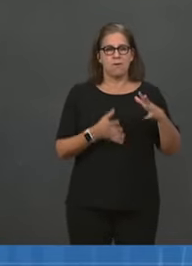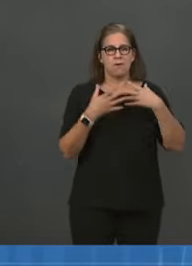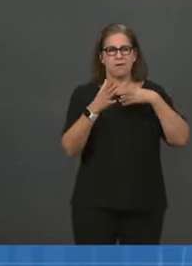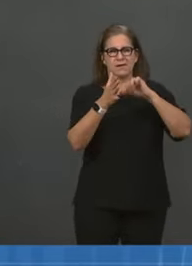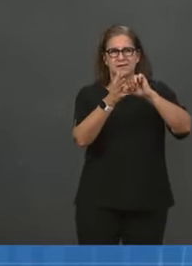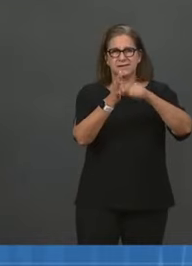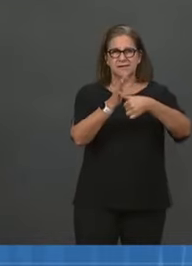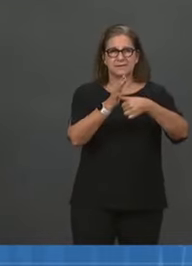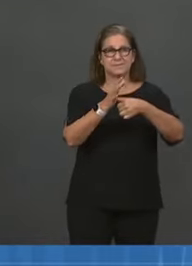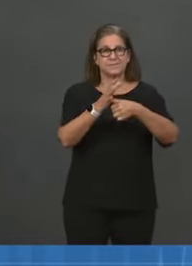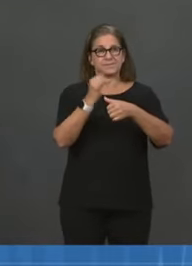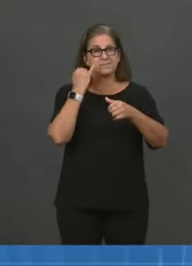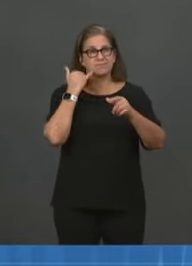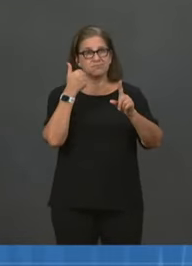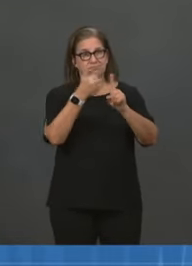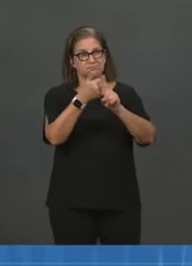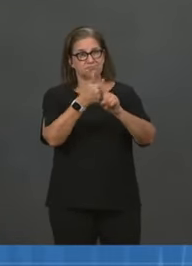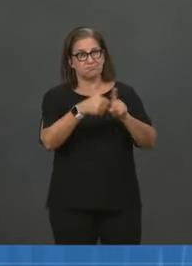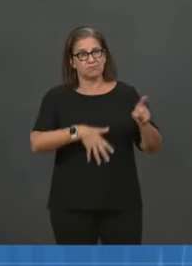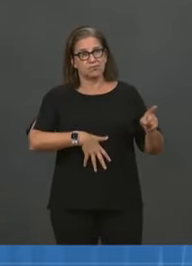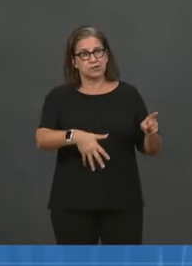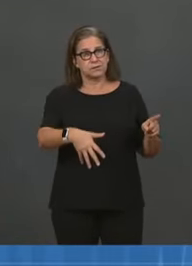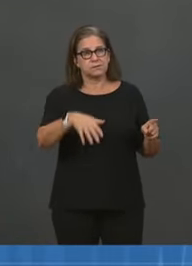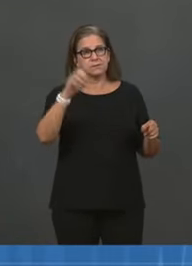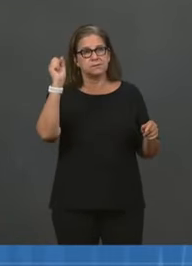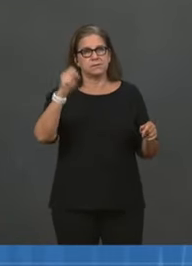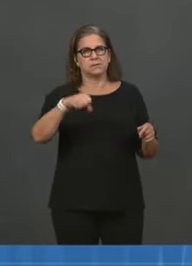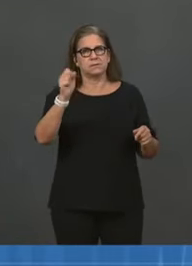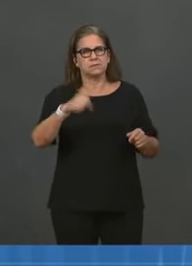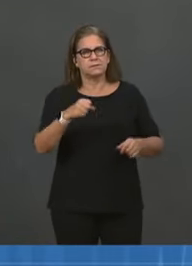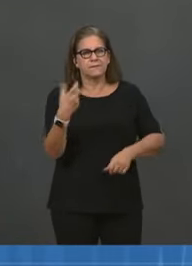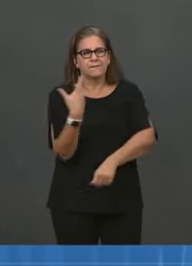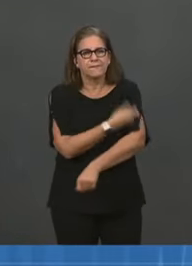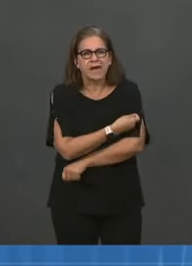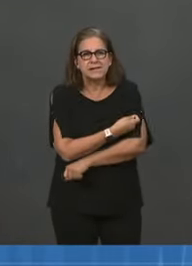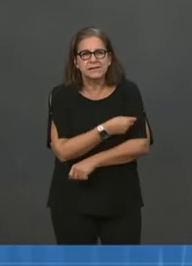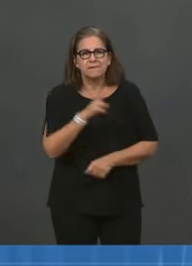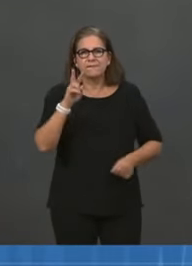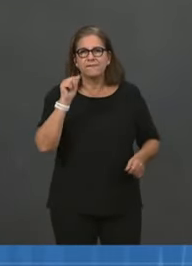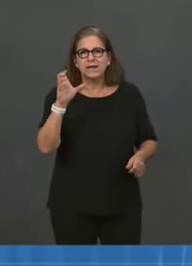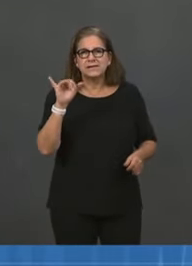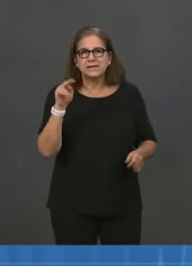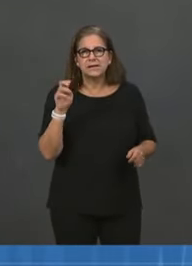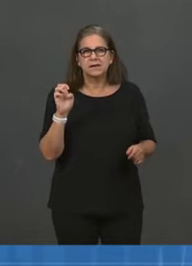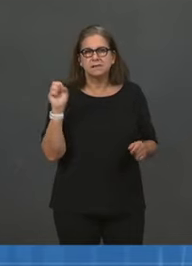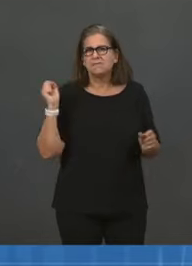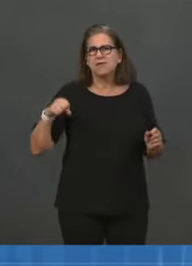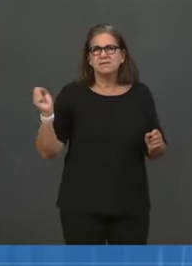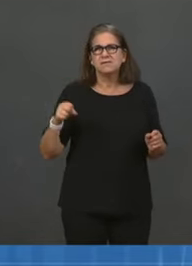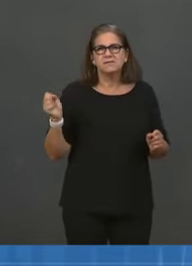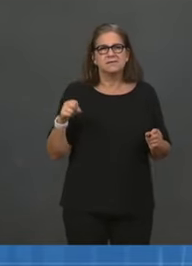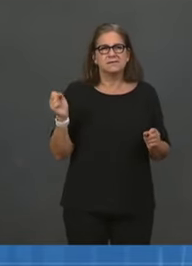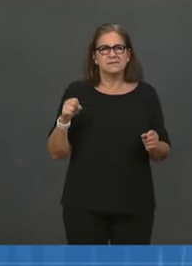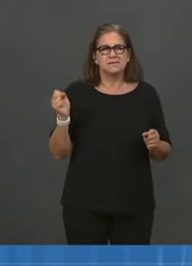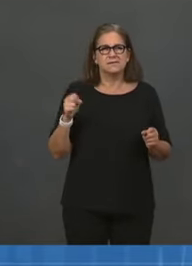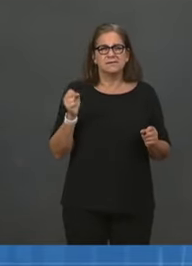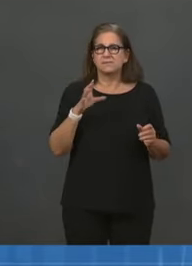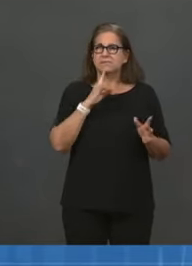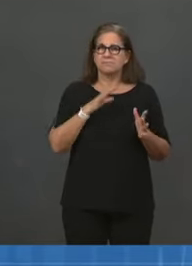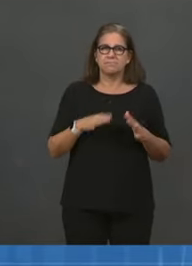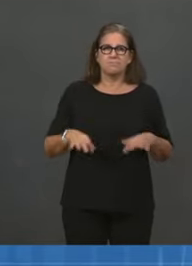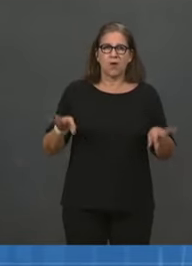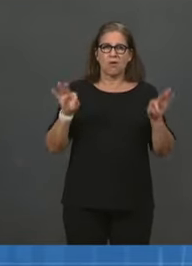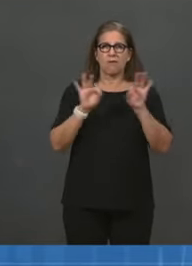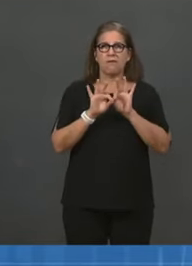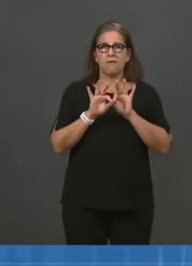We have relatively low rates of vaccination for pregnant women in general. So really important to consider pregnancy and underlying